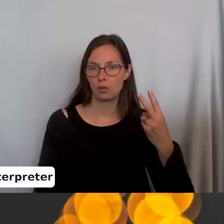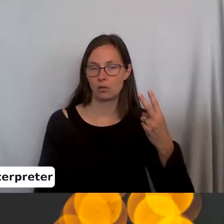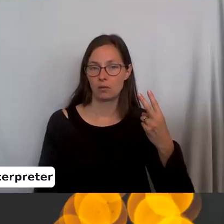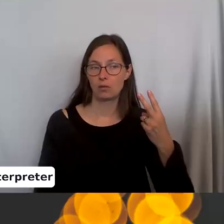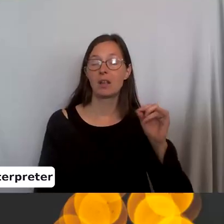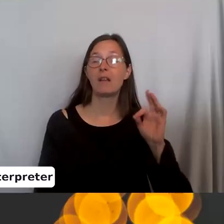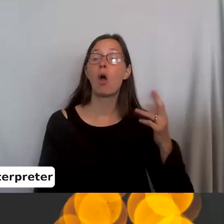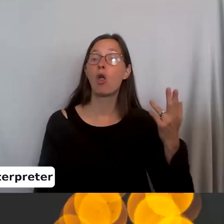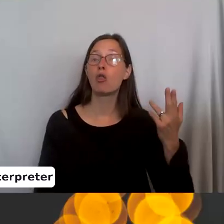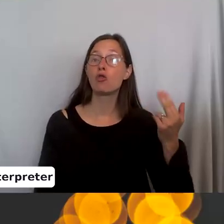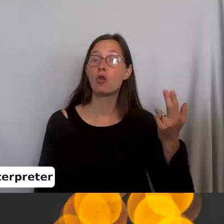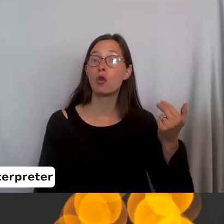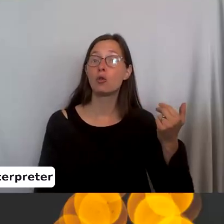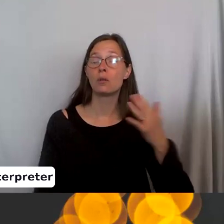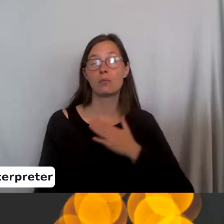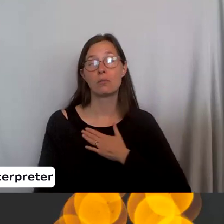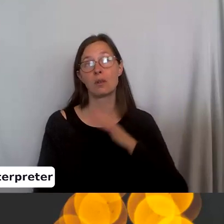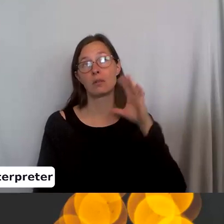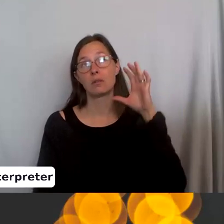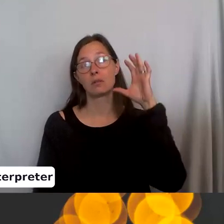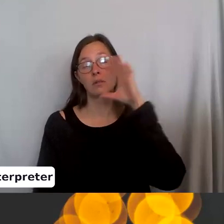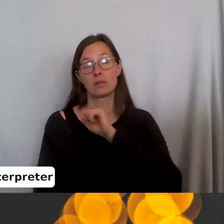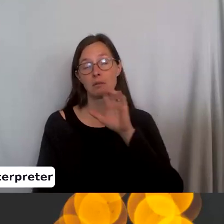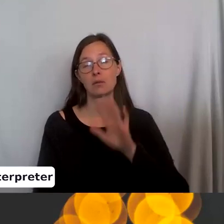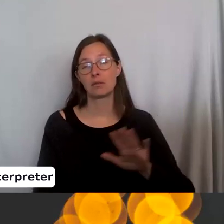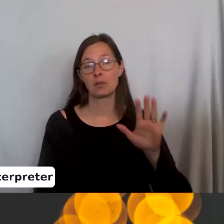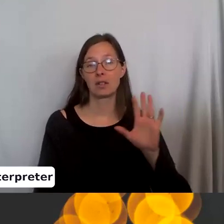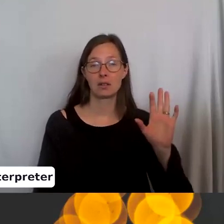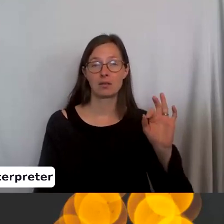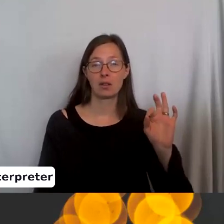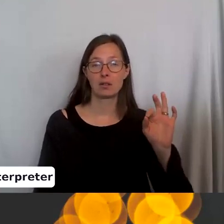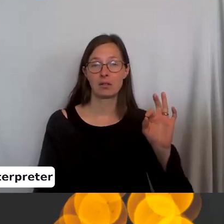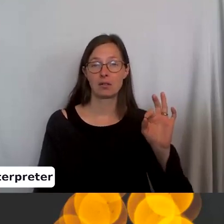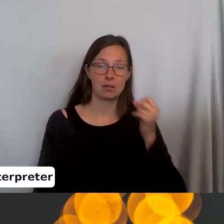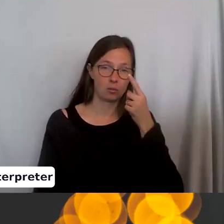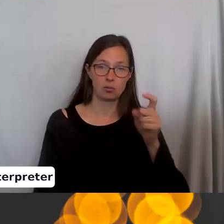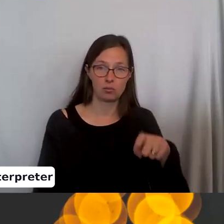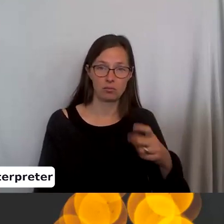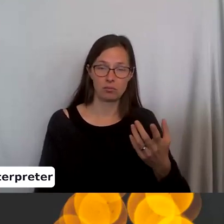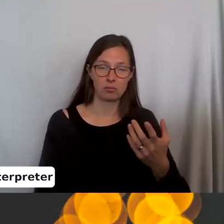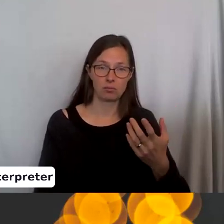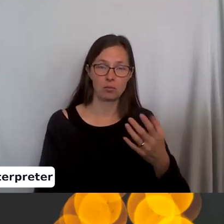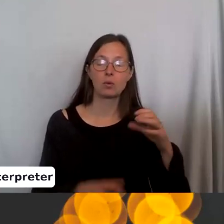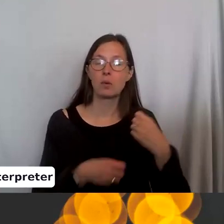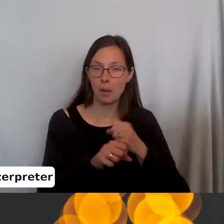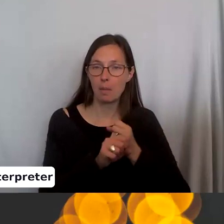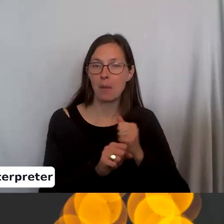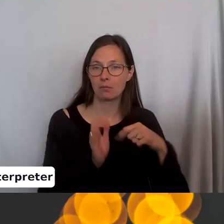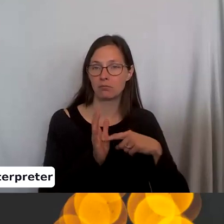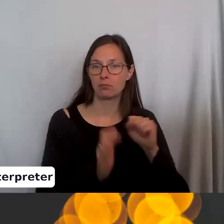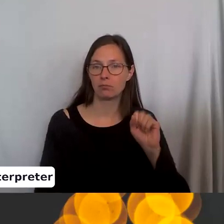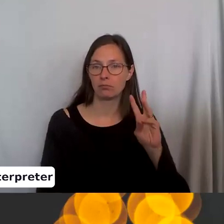13, I'm going to guess you're going to want like nine or so, but you'll have to do a, um, a swatch to see,